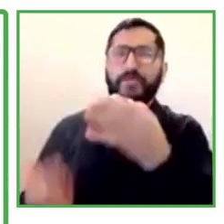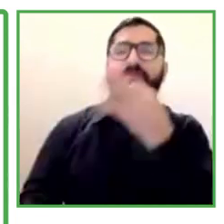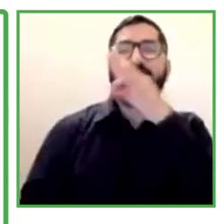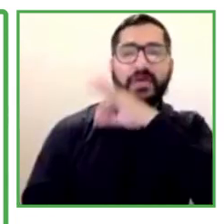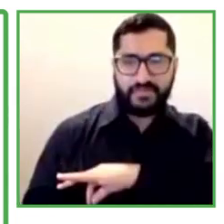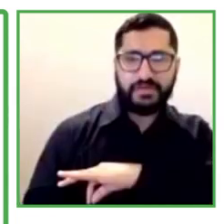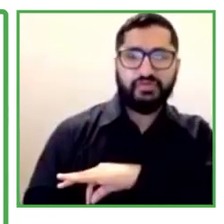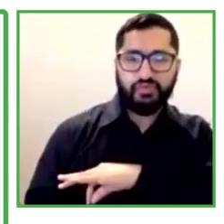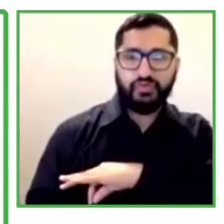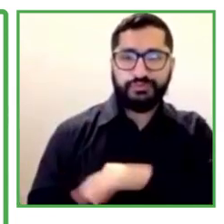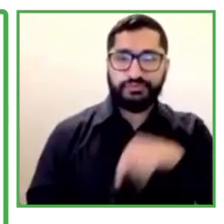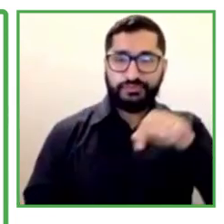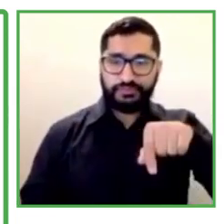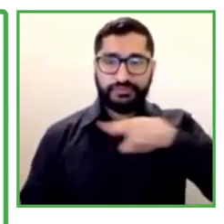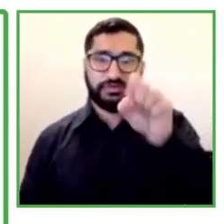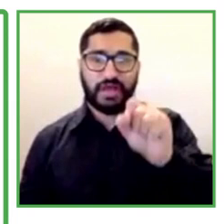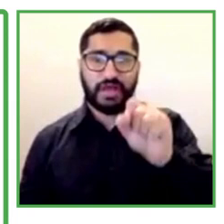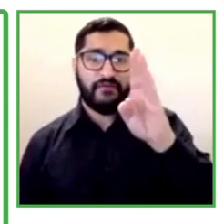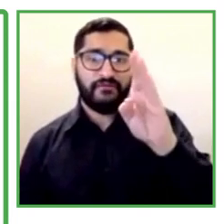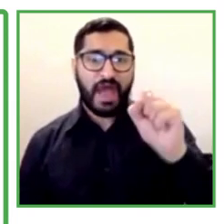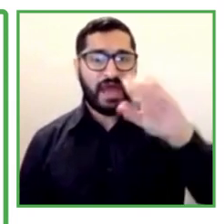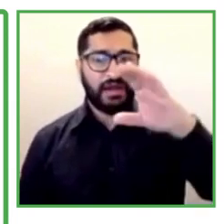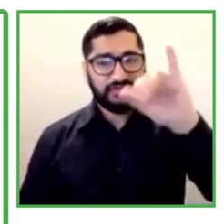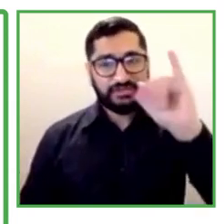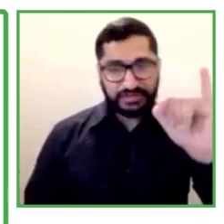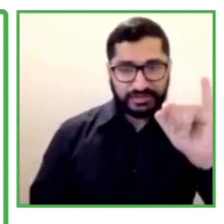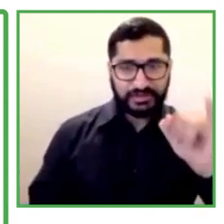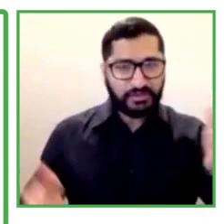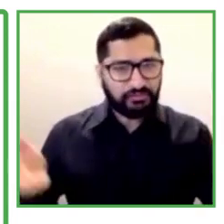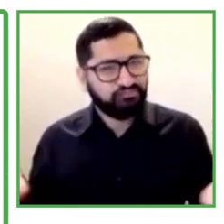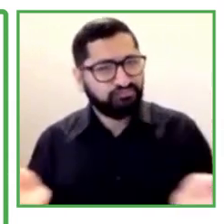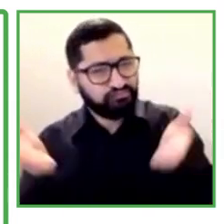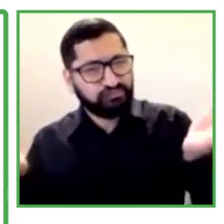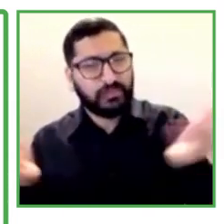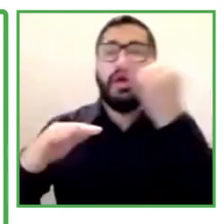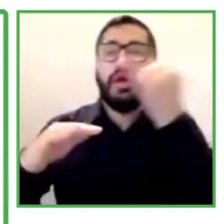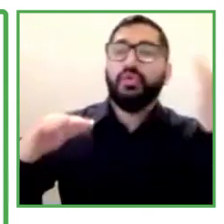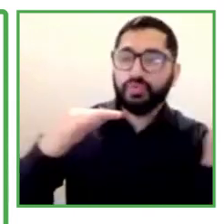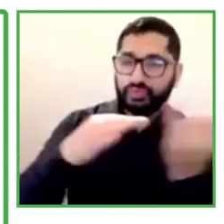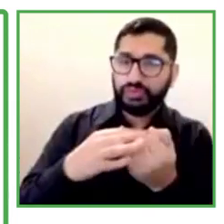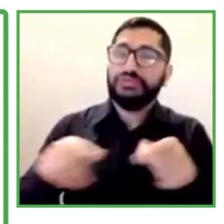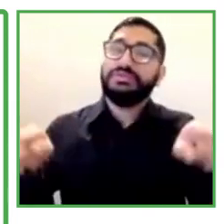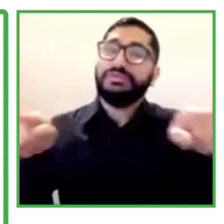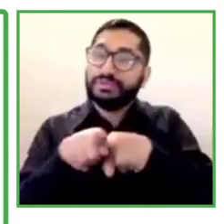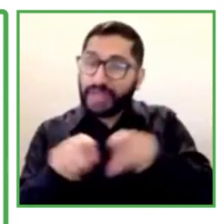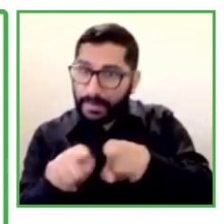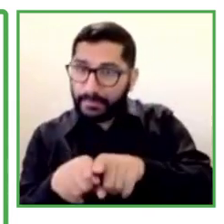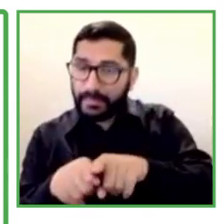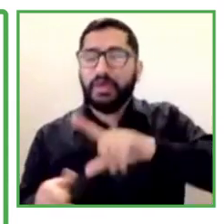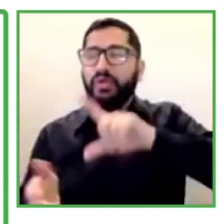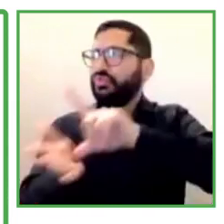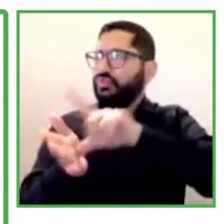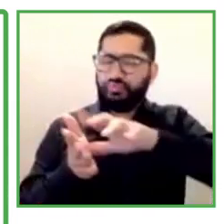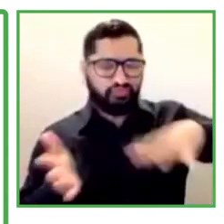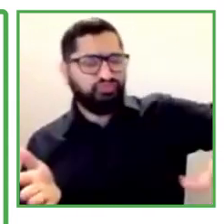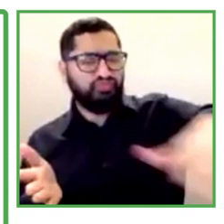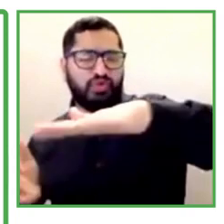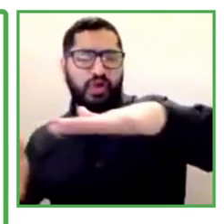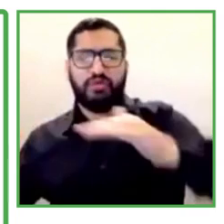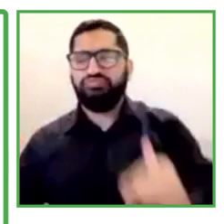by our program. would like